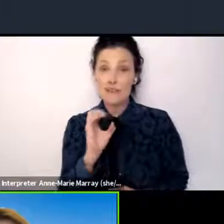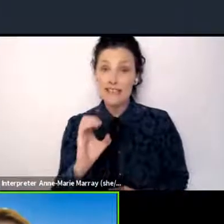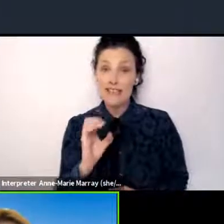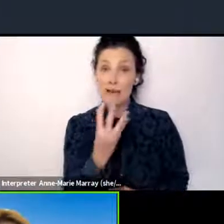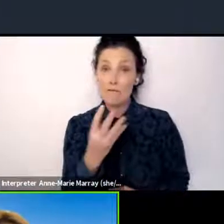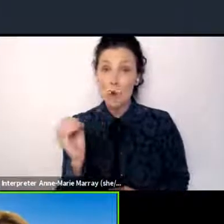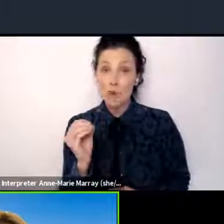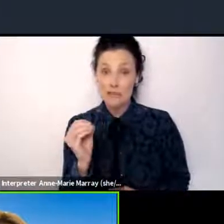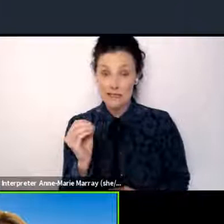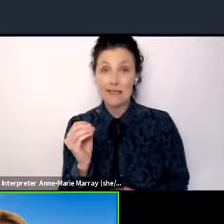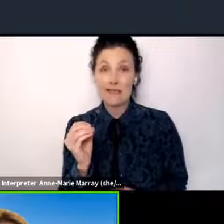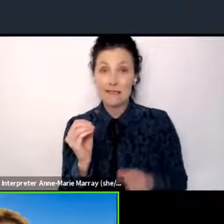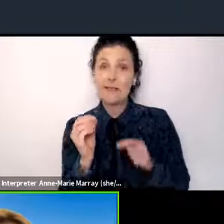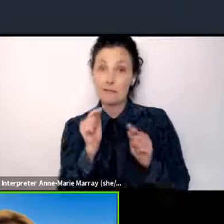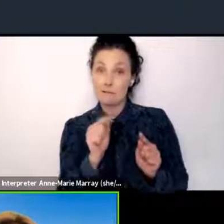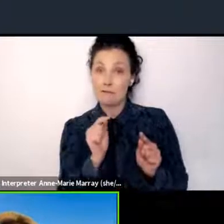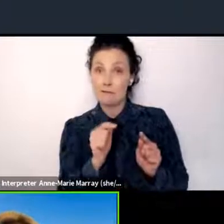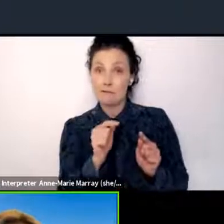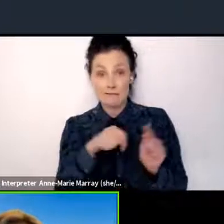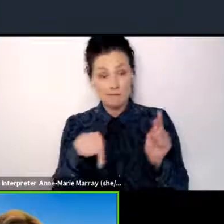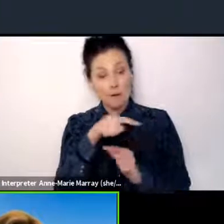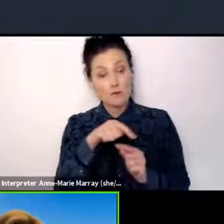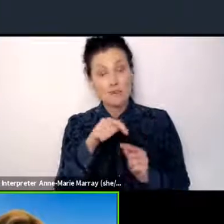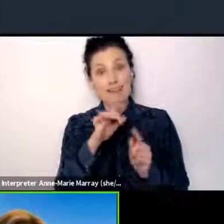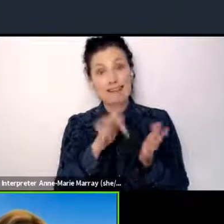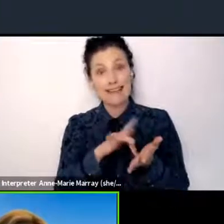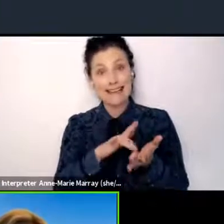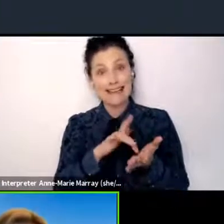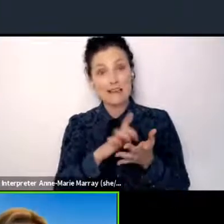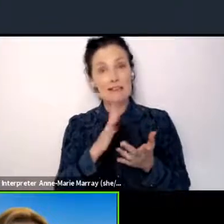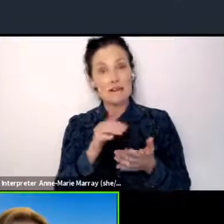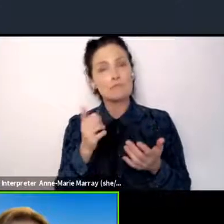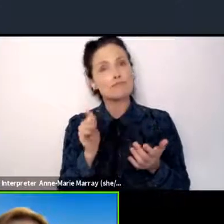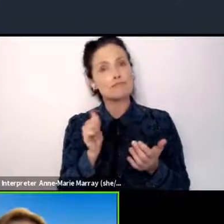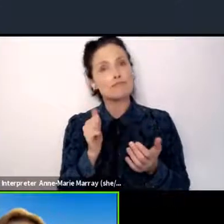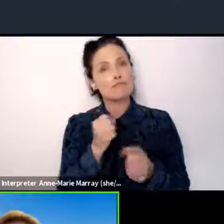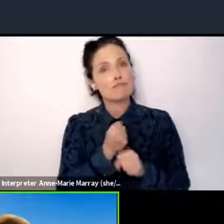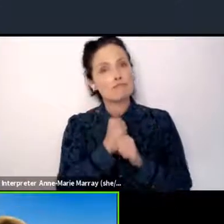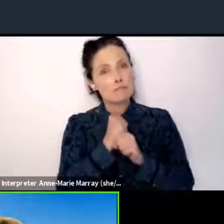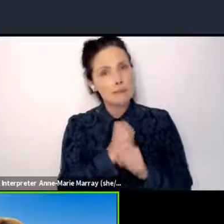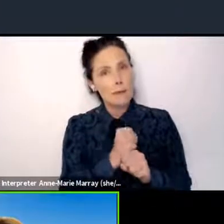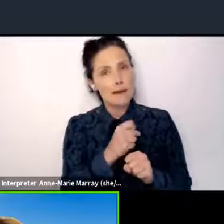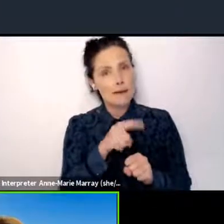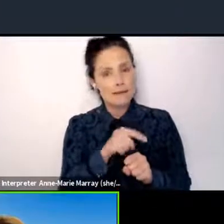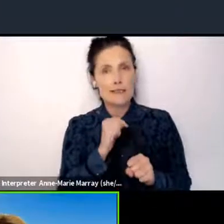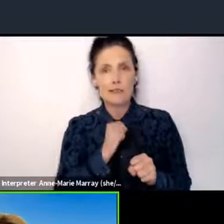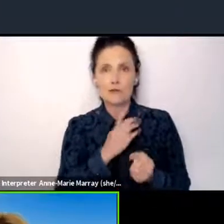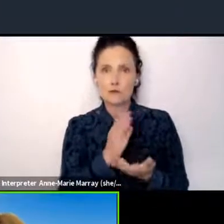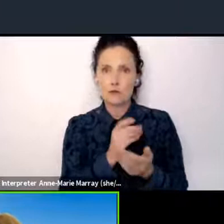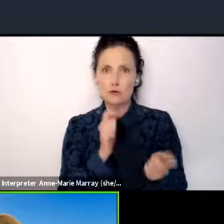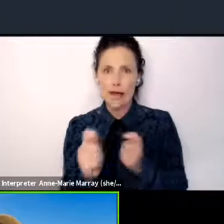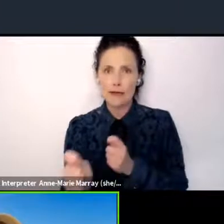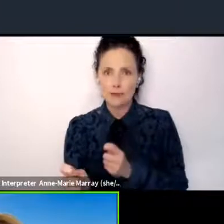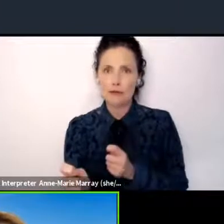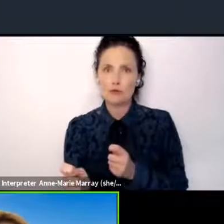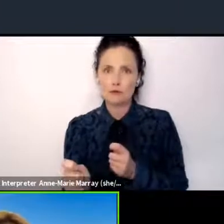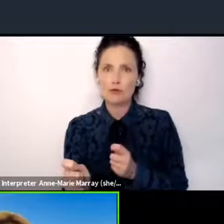to science based targets to achieve their fair share of having emissions by 2030. But what we really want to do